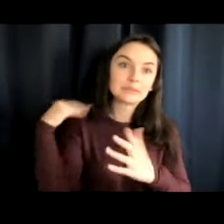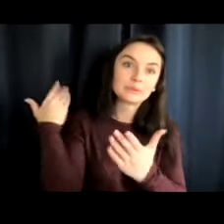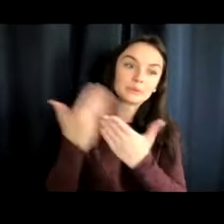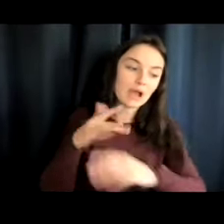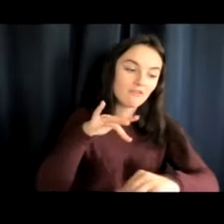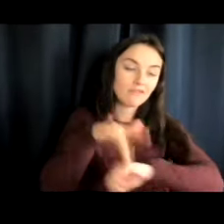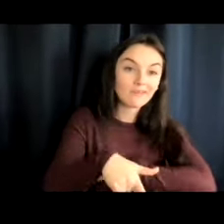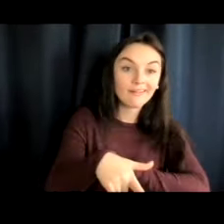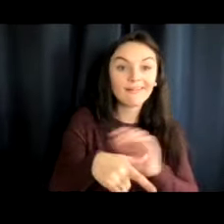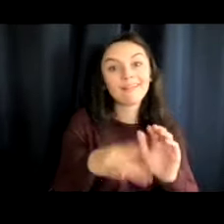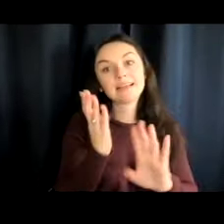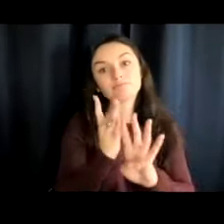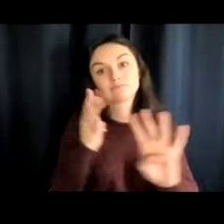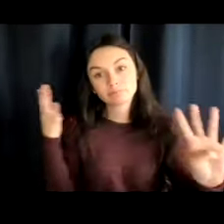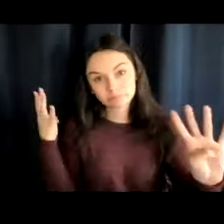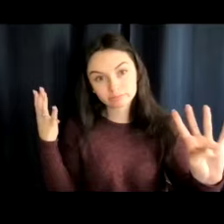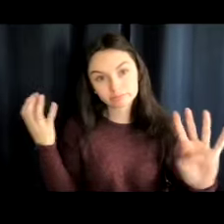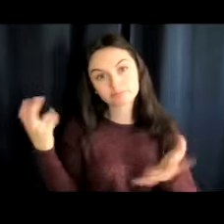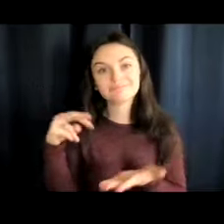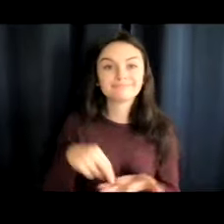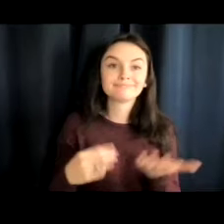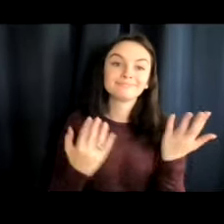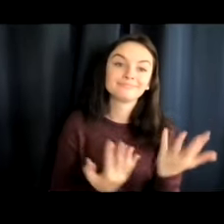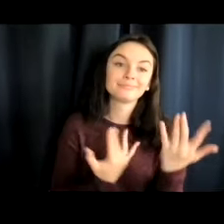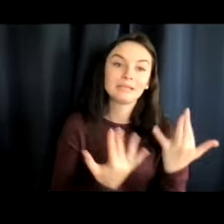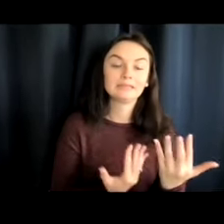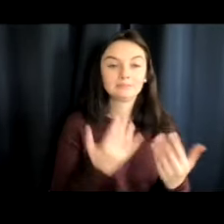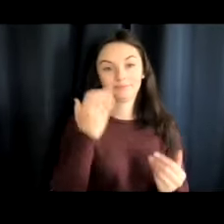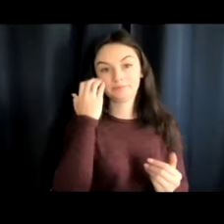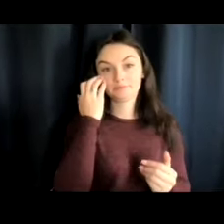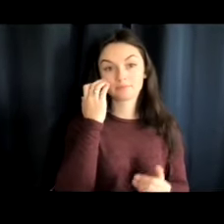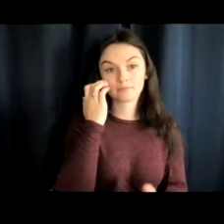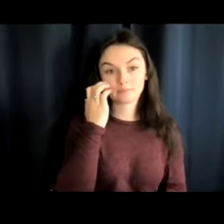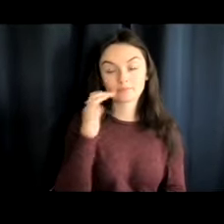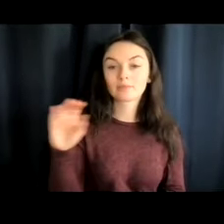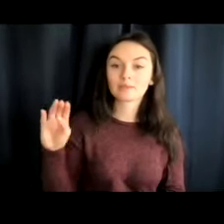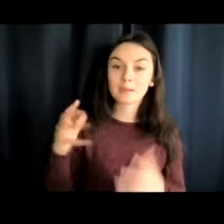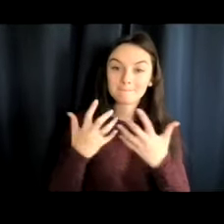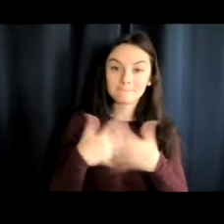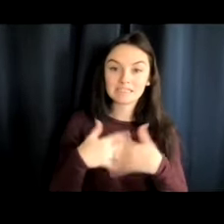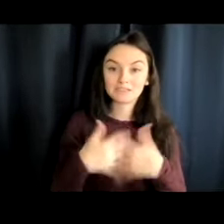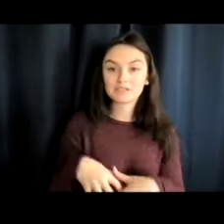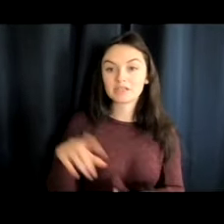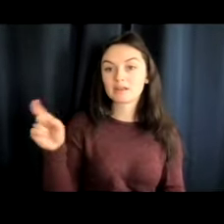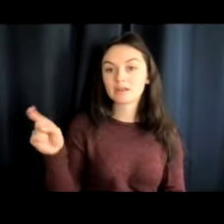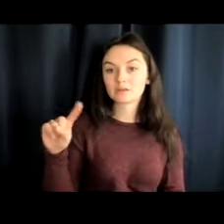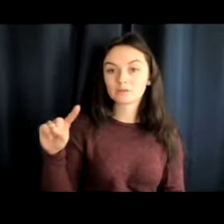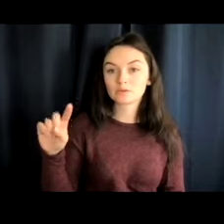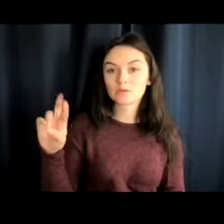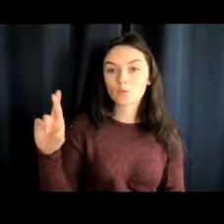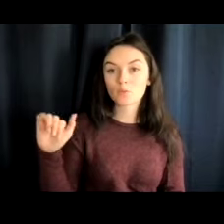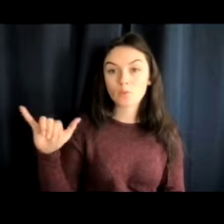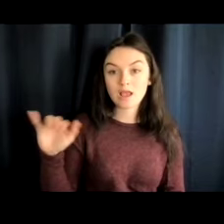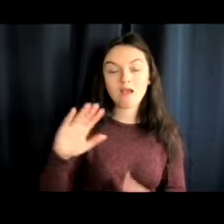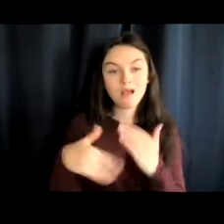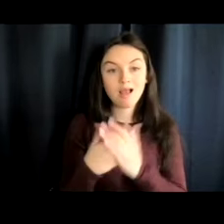to stand in lines. A machine x-ray x-rays all the bags that take you on the plane.